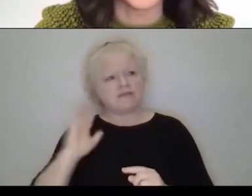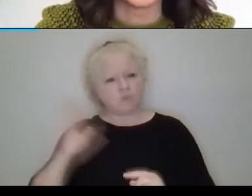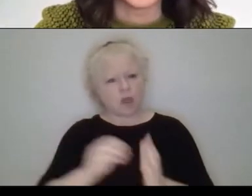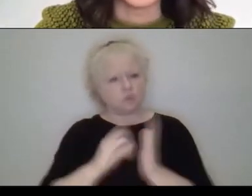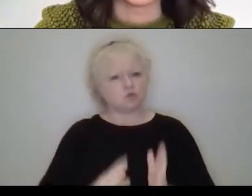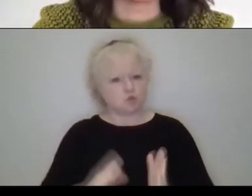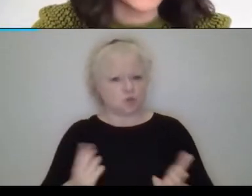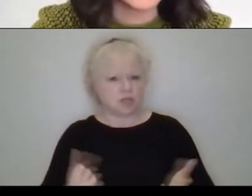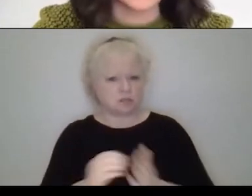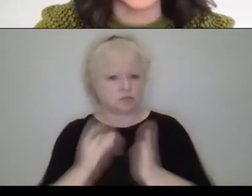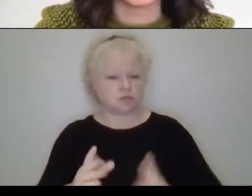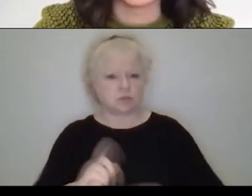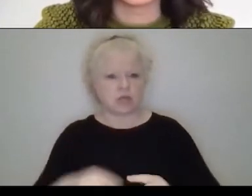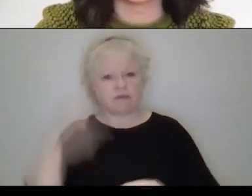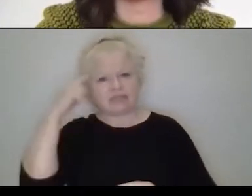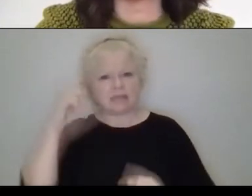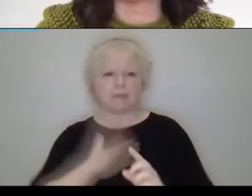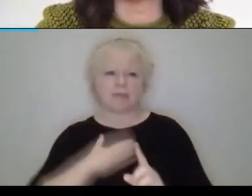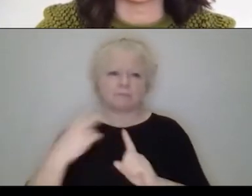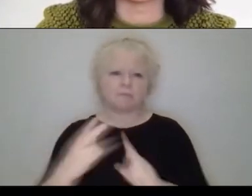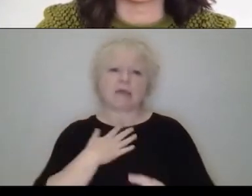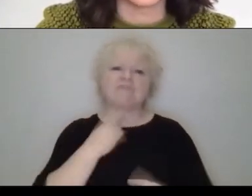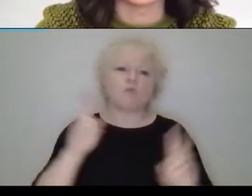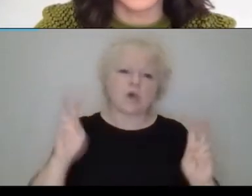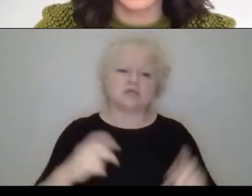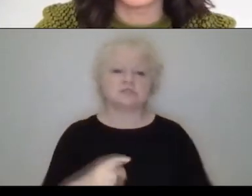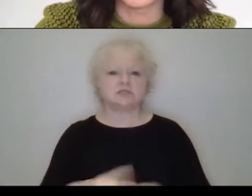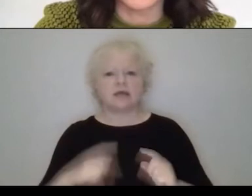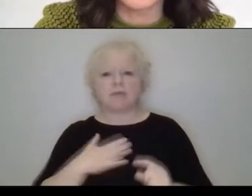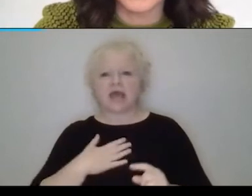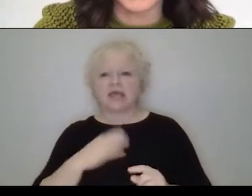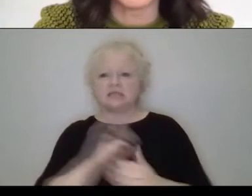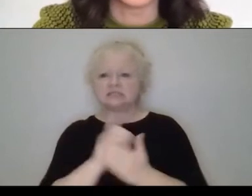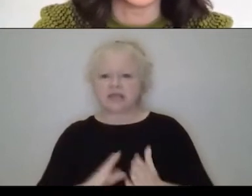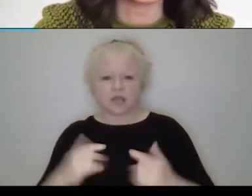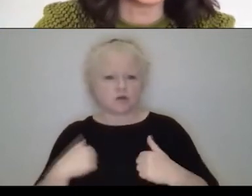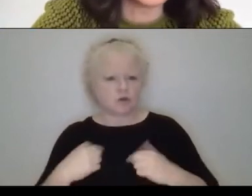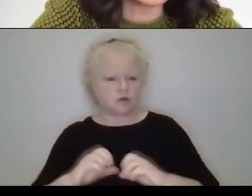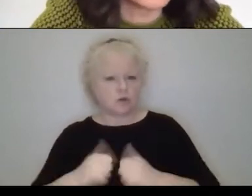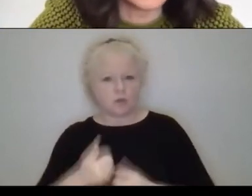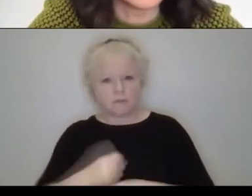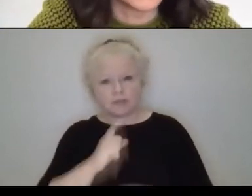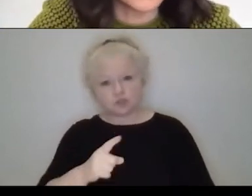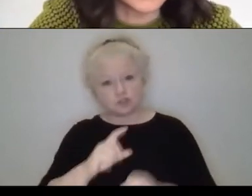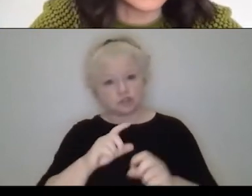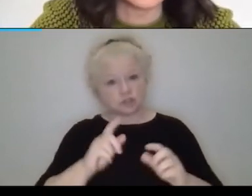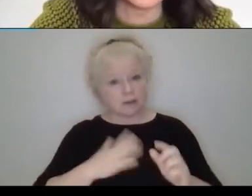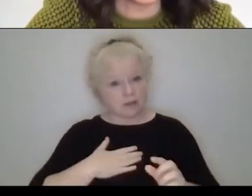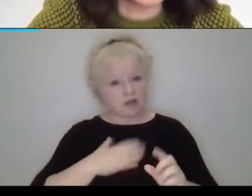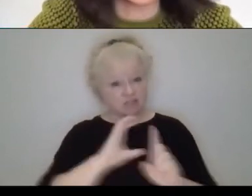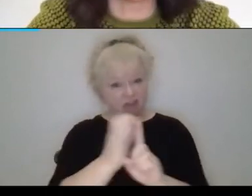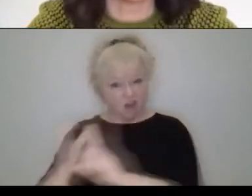for my voice and personal statement as a designer. And for sure, growing up in a multicultural country,